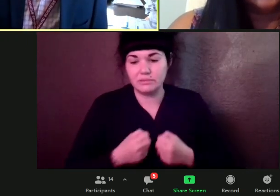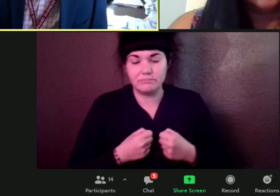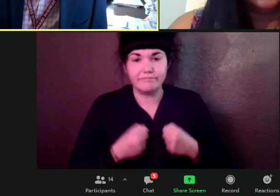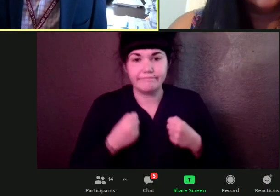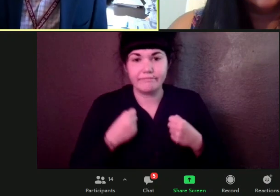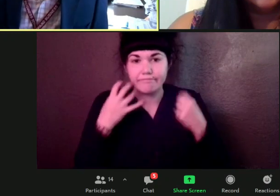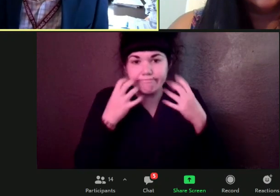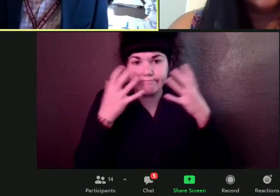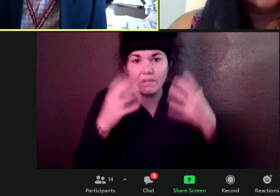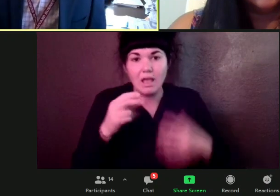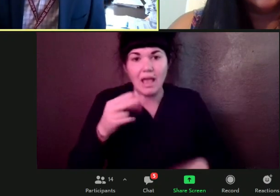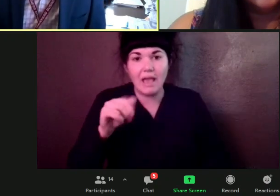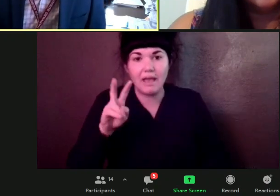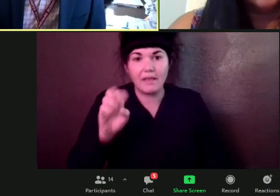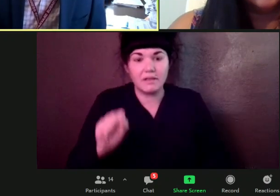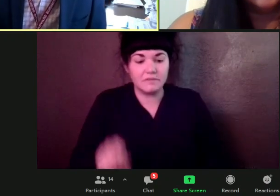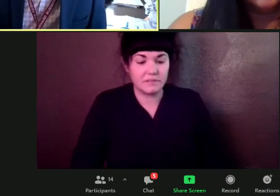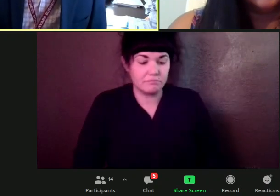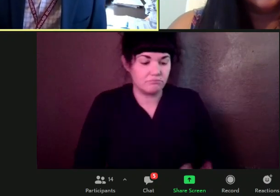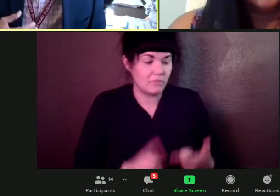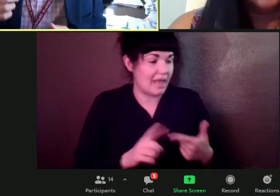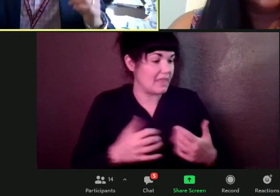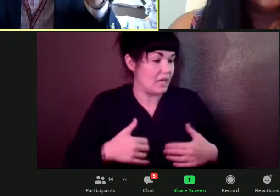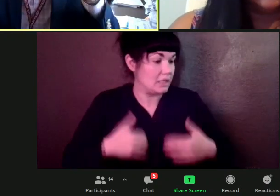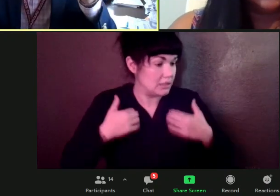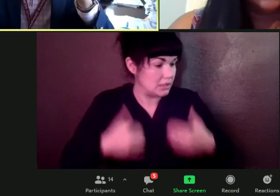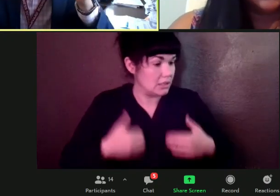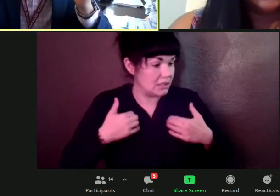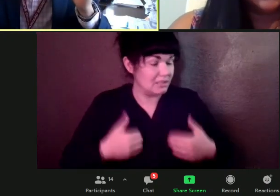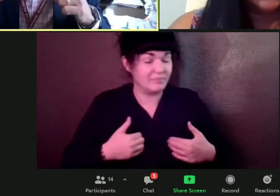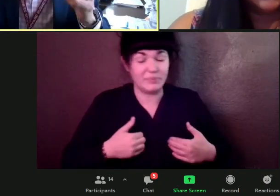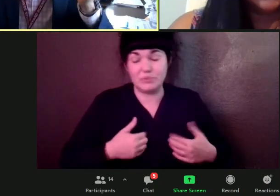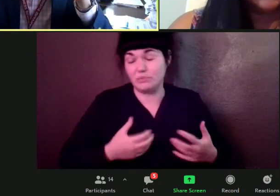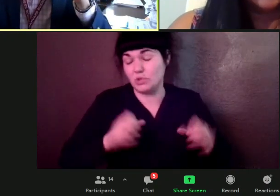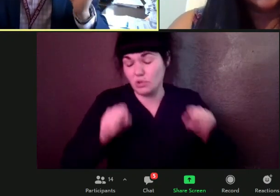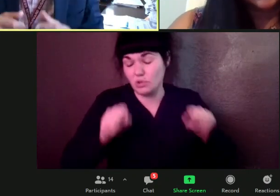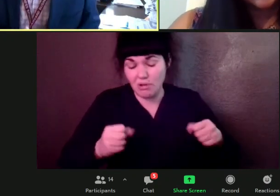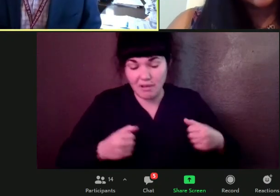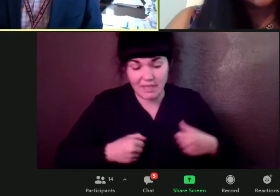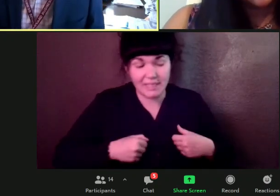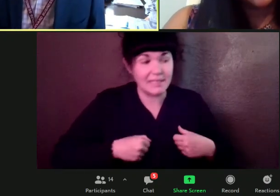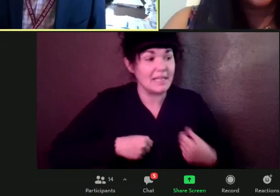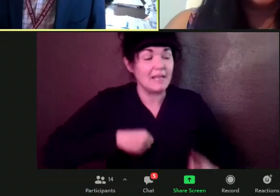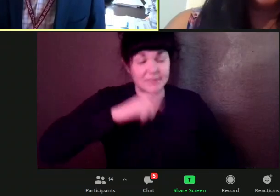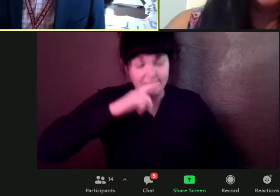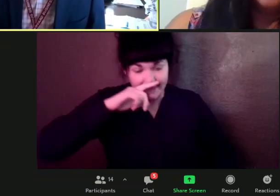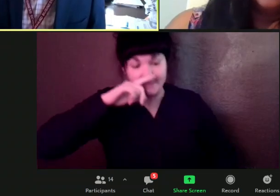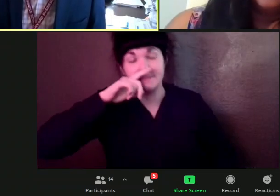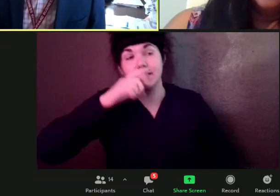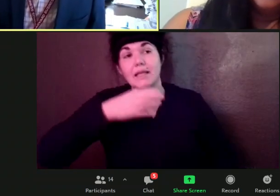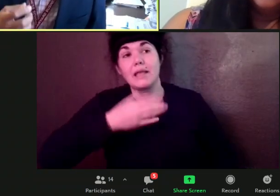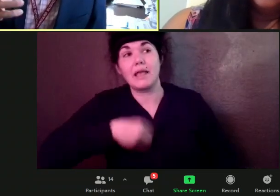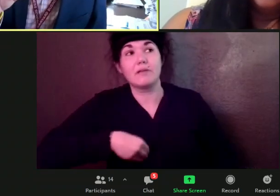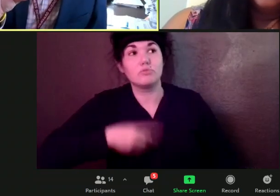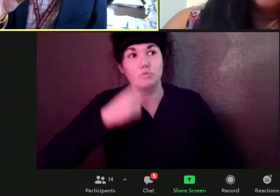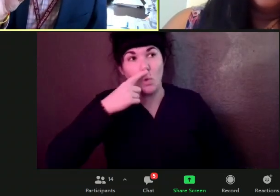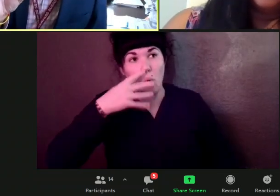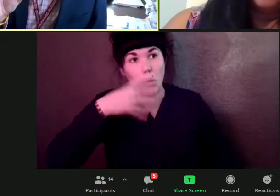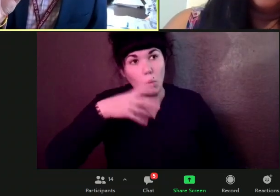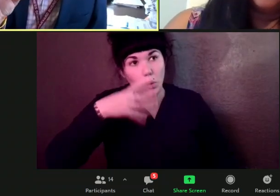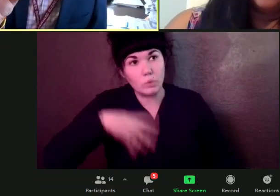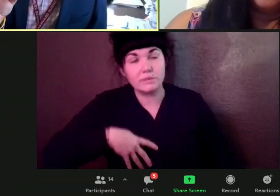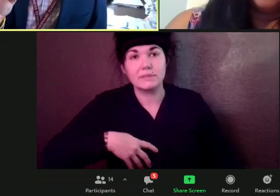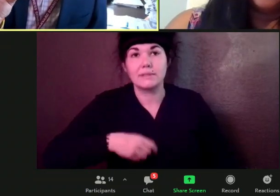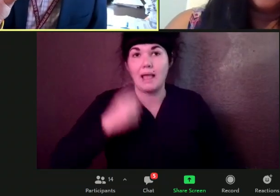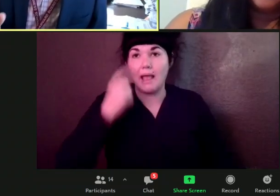tract. So you have sneezing and you have, uh, you can have runny, uh, nose and watery eyes. Anything that would, would, um,